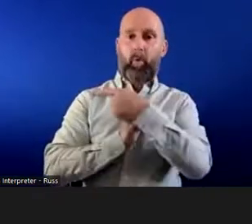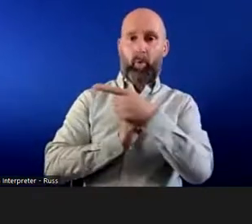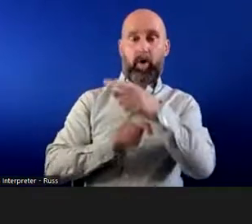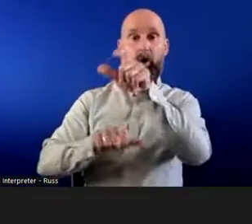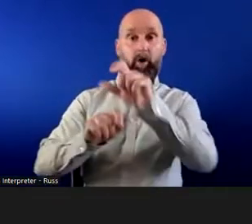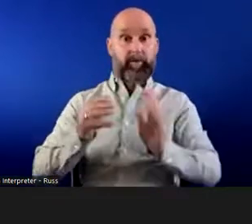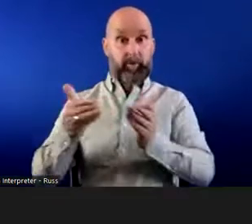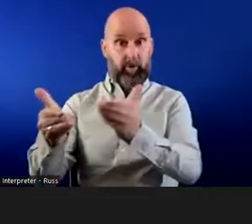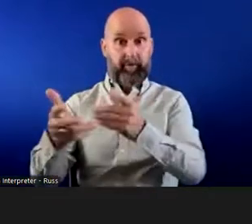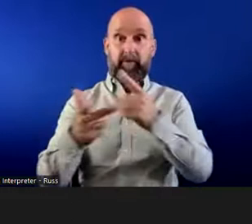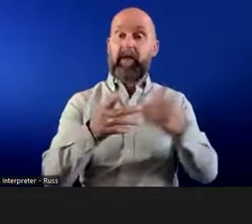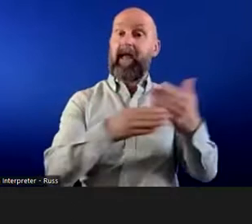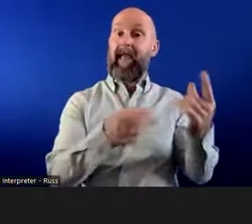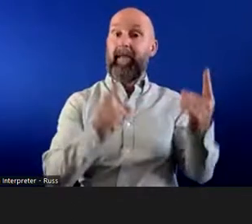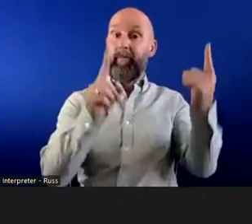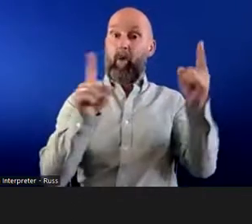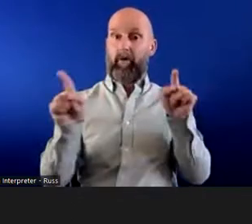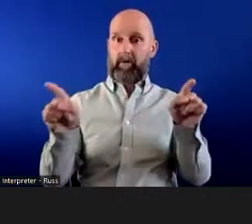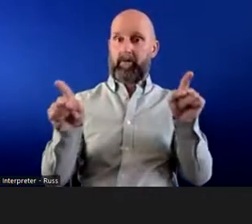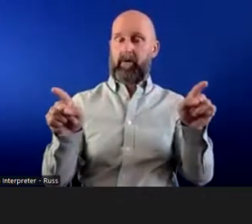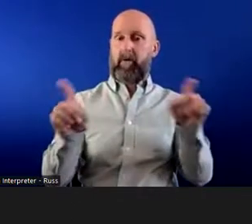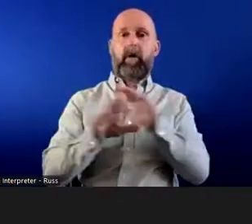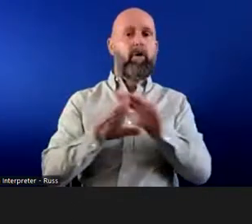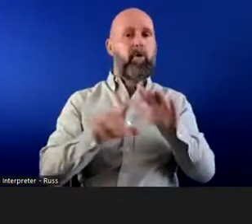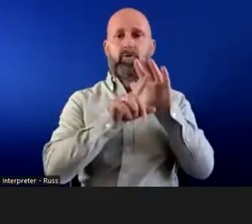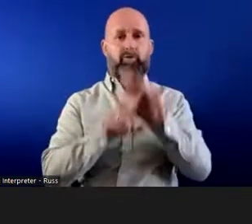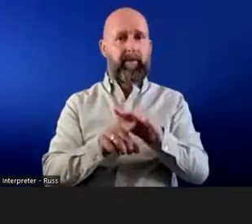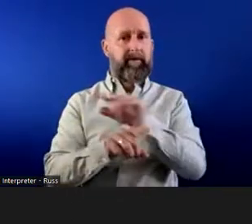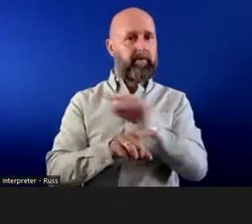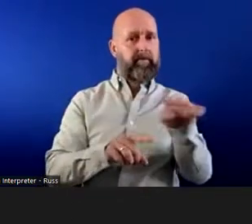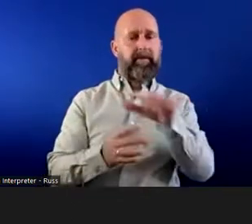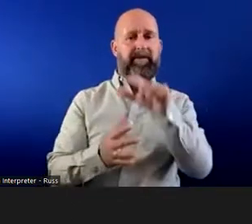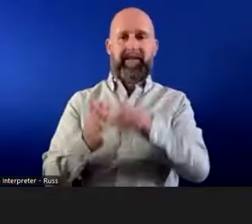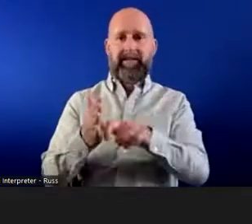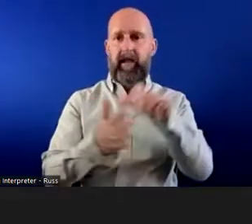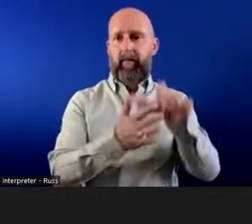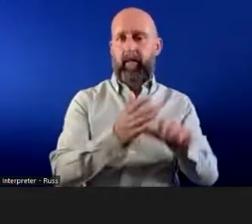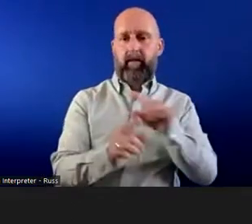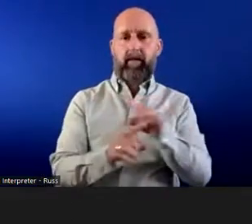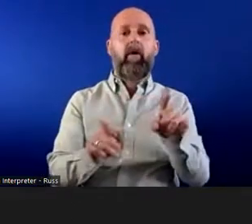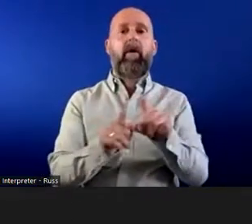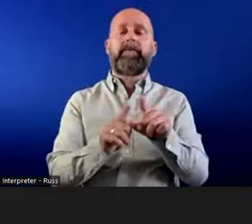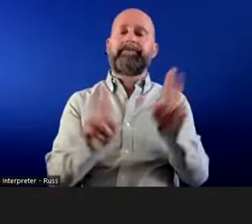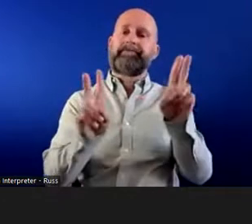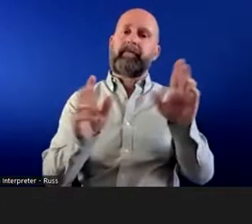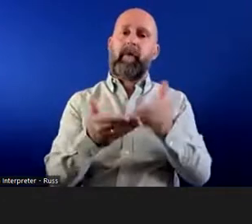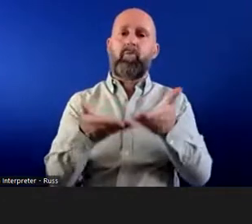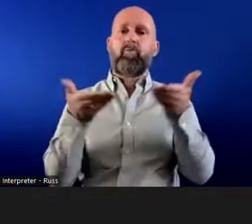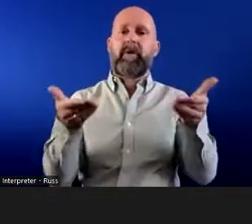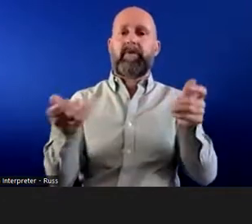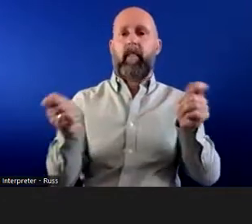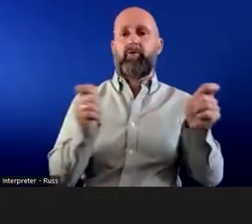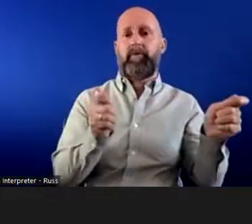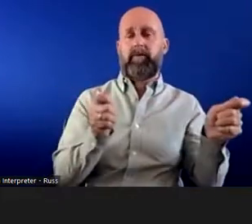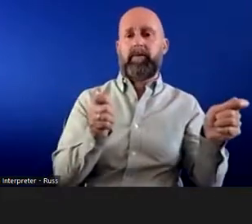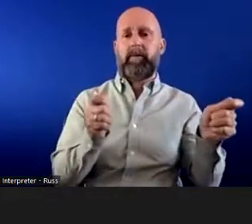as well as employers, not to discriminate on the basis of a disability and to make what are called reasonable adjustments. This is essentially